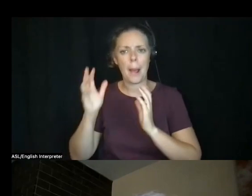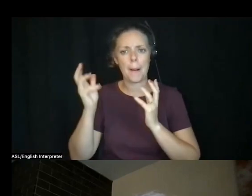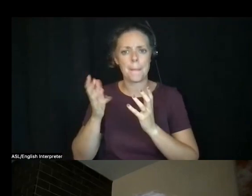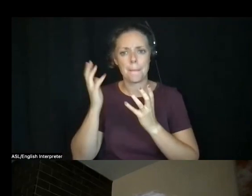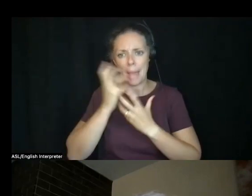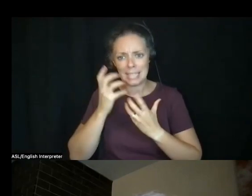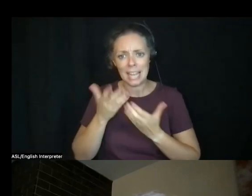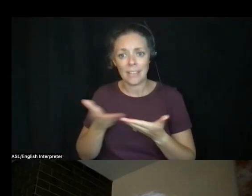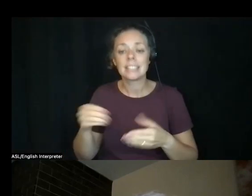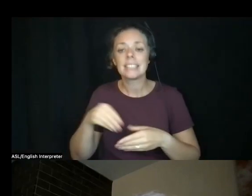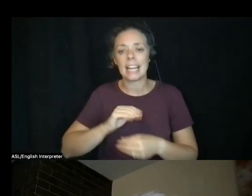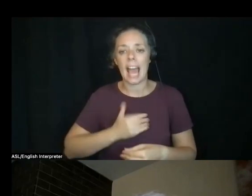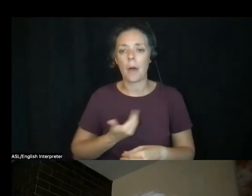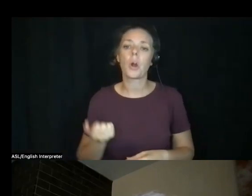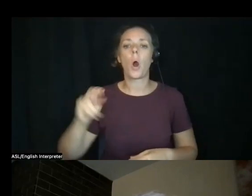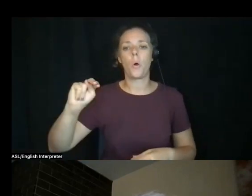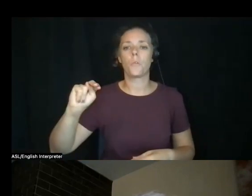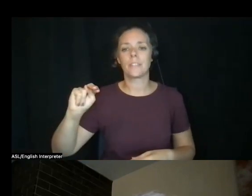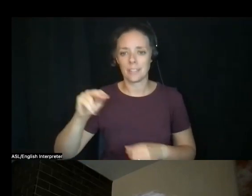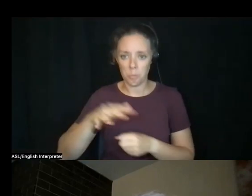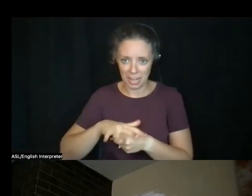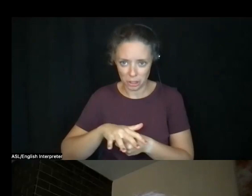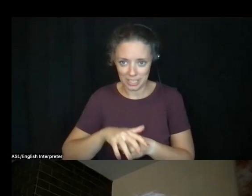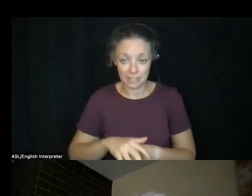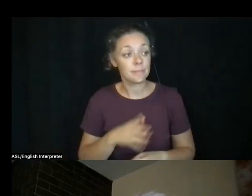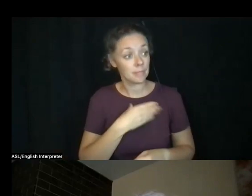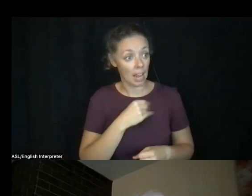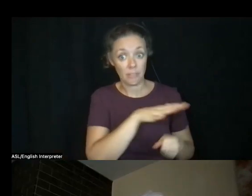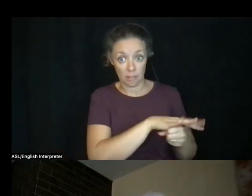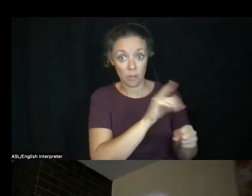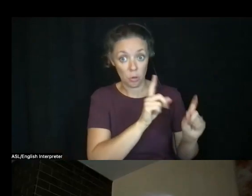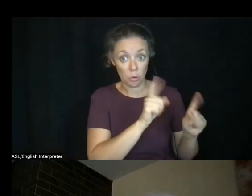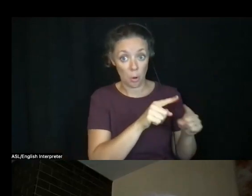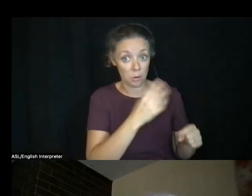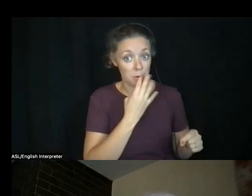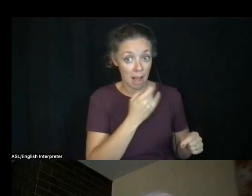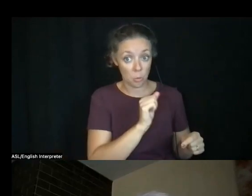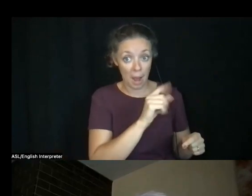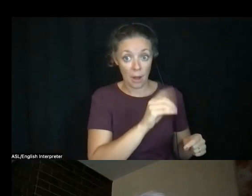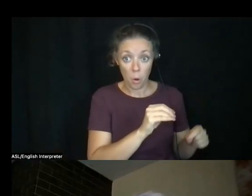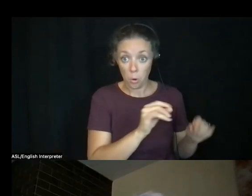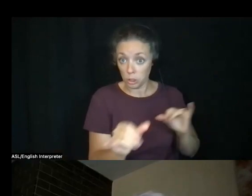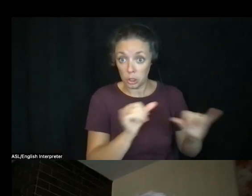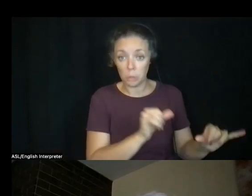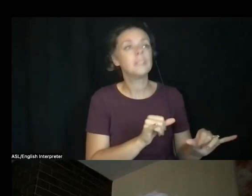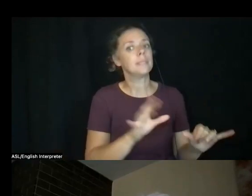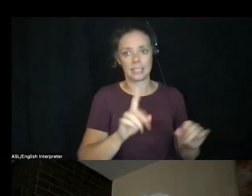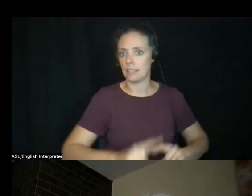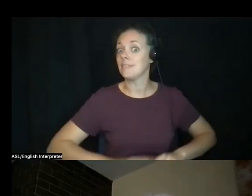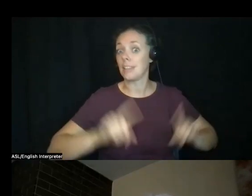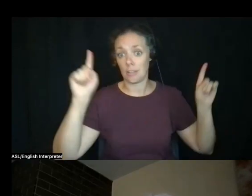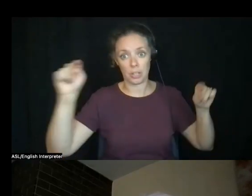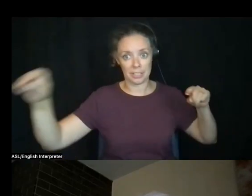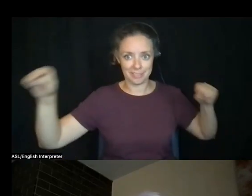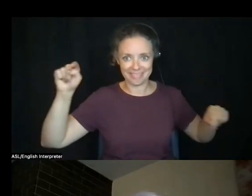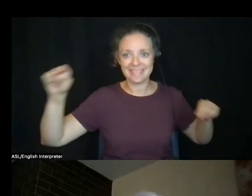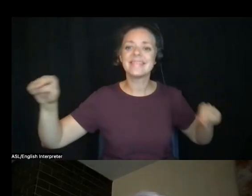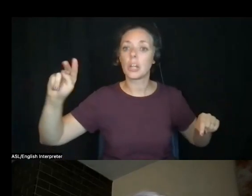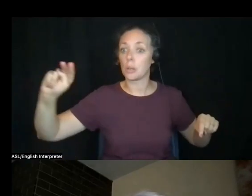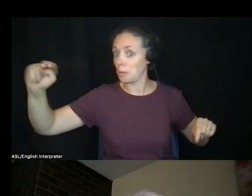That's wonderful. And the region you go to in Colorado too, do you? It's completely different. So I have,